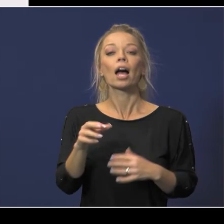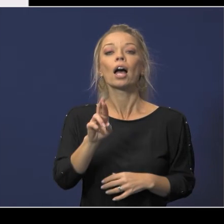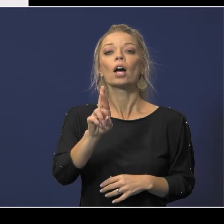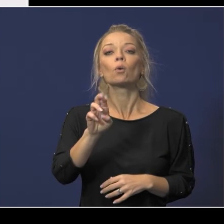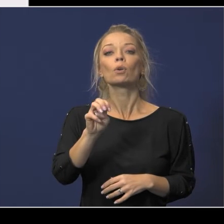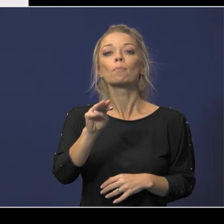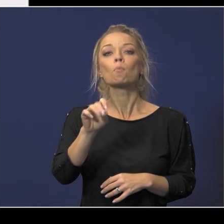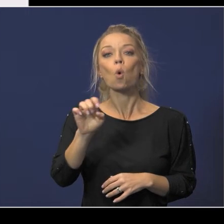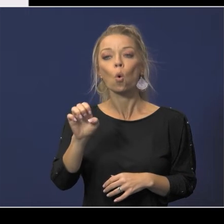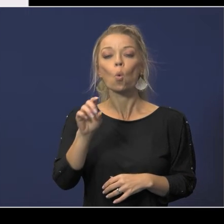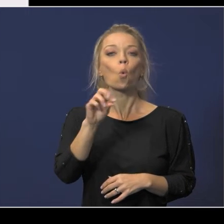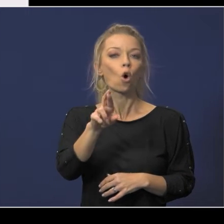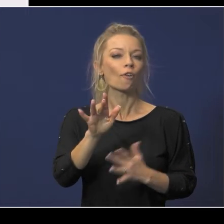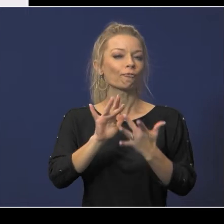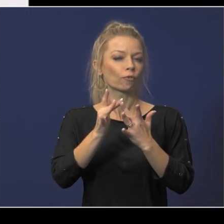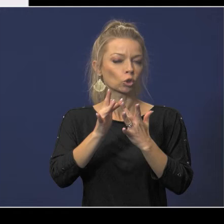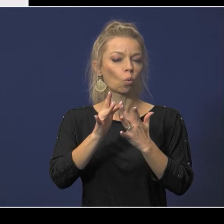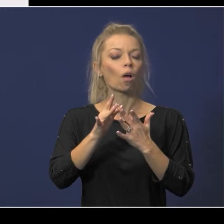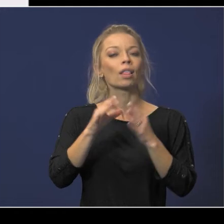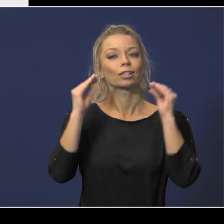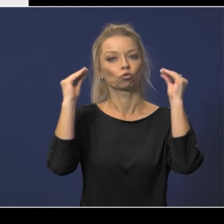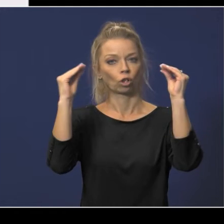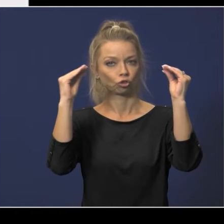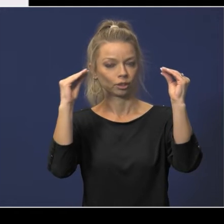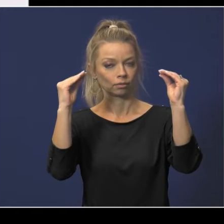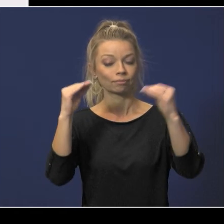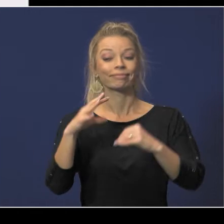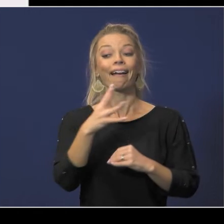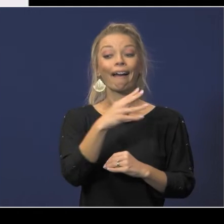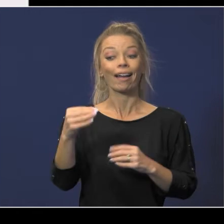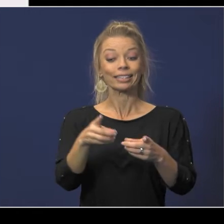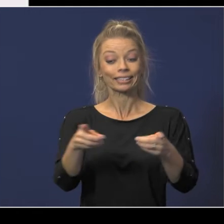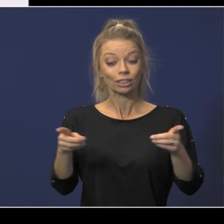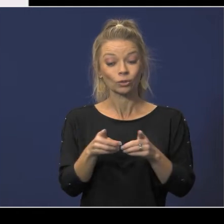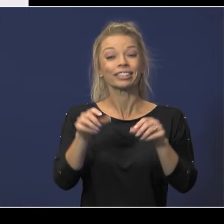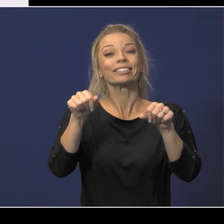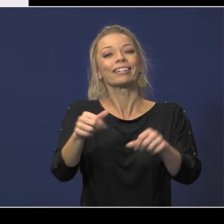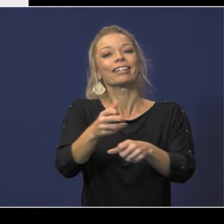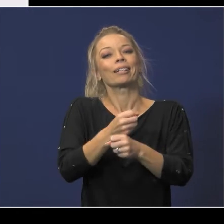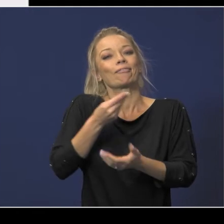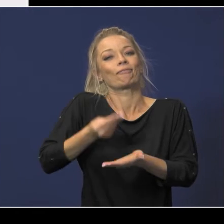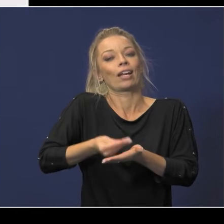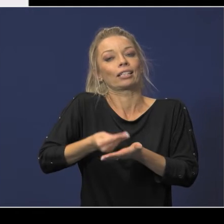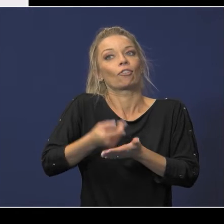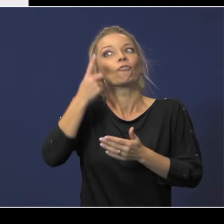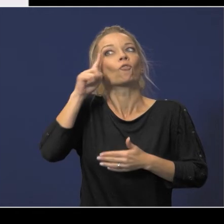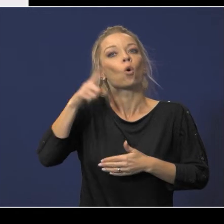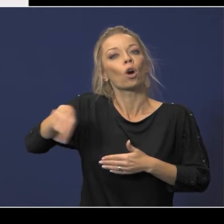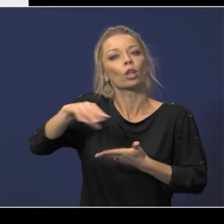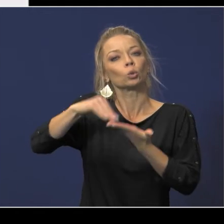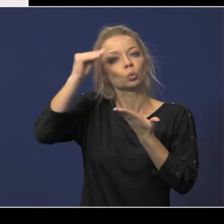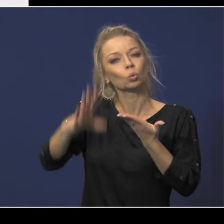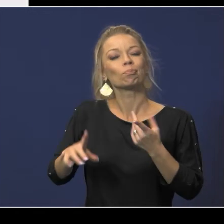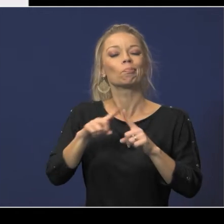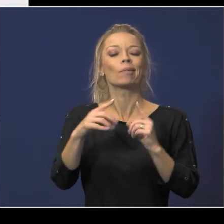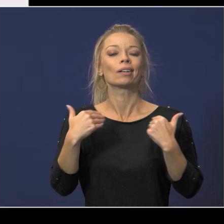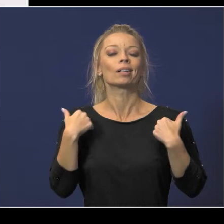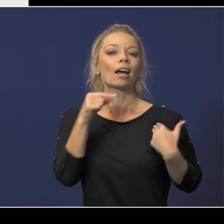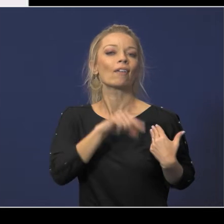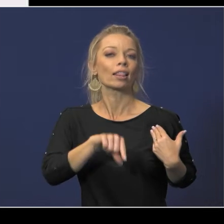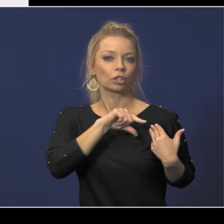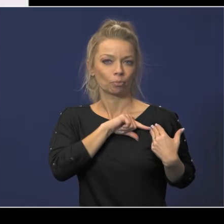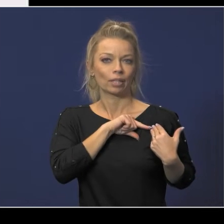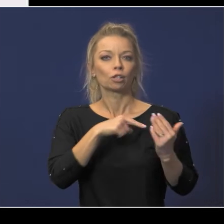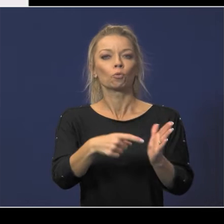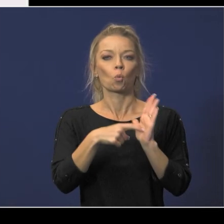virtual instruction and the districts may receive funding for students but there are eligibility requirements in senate